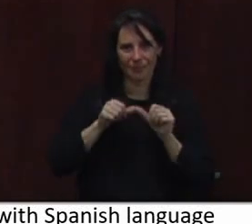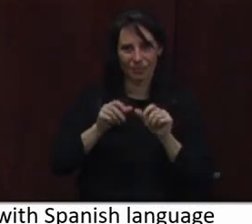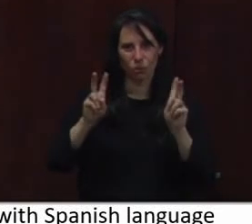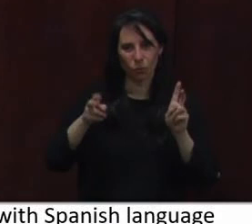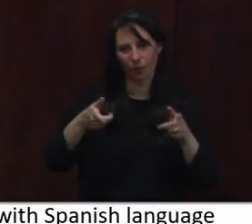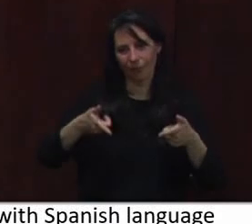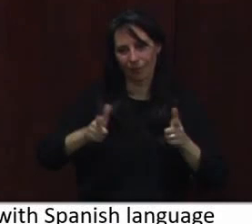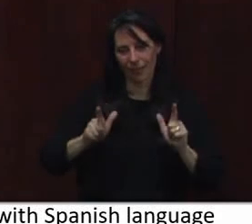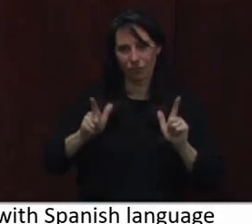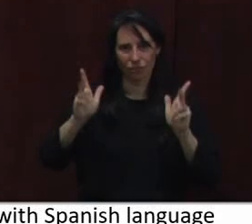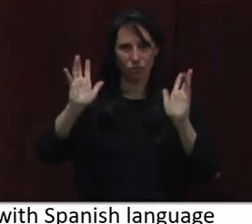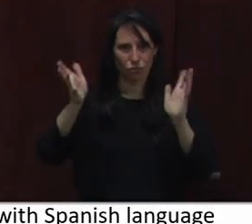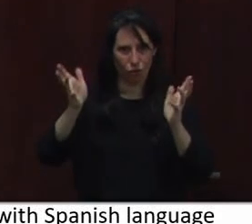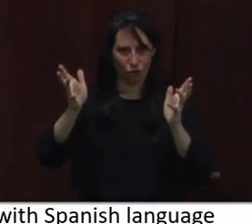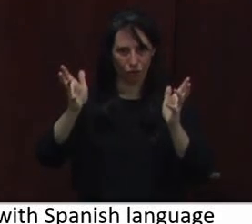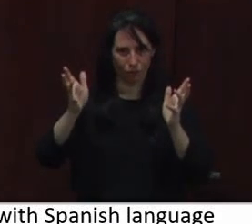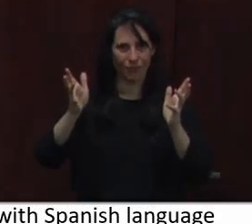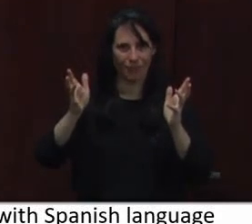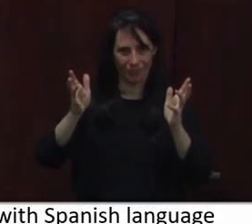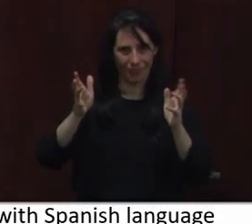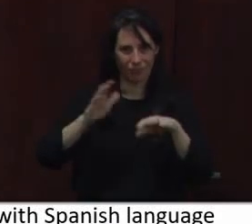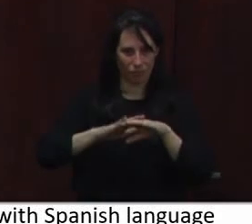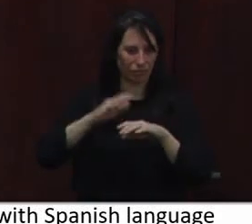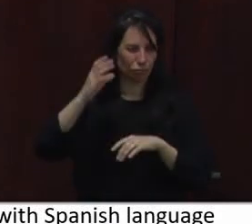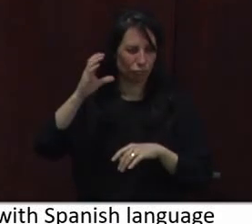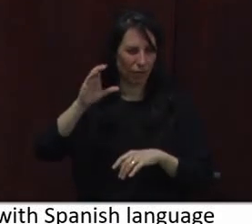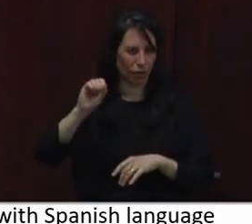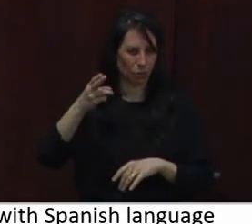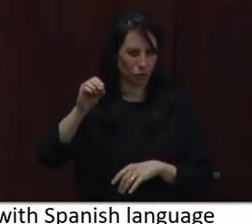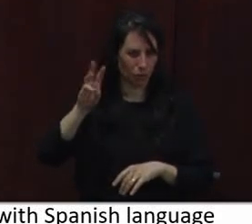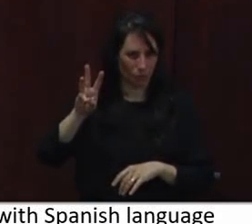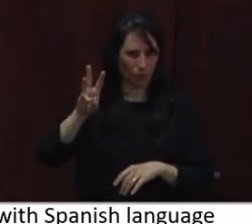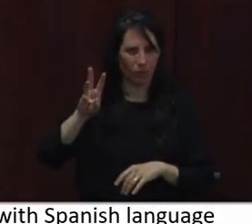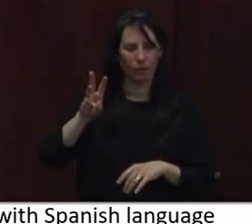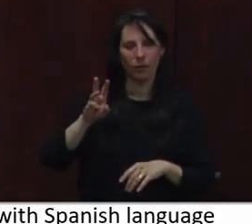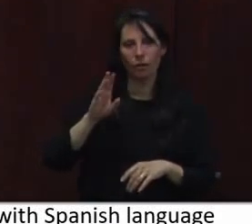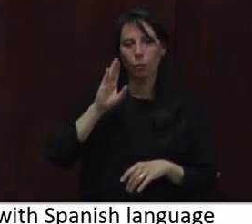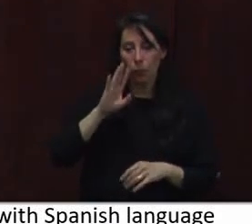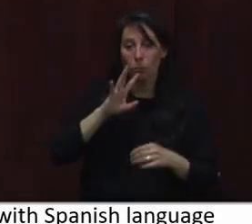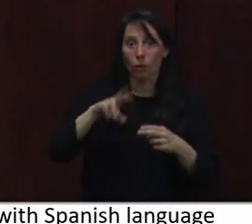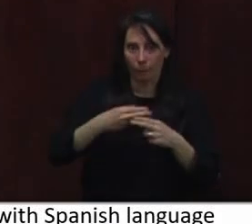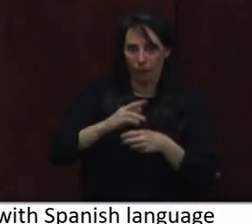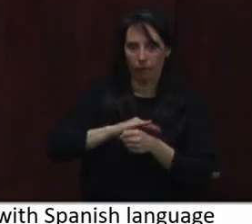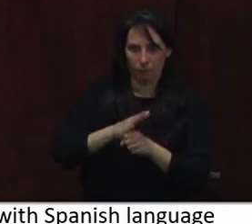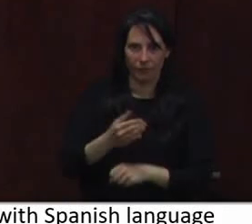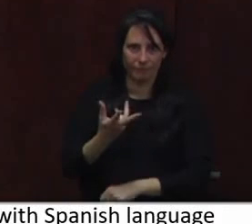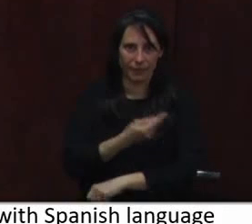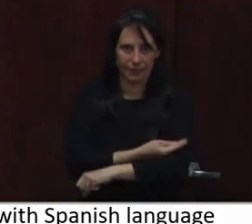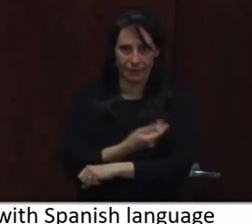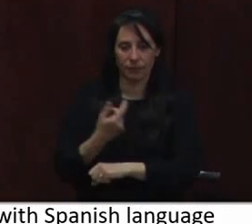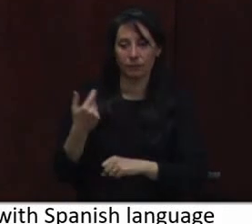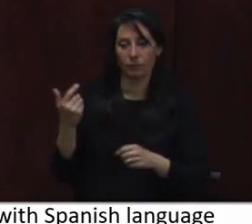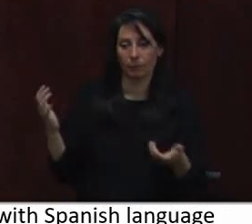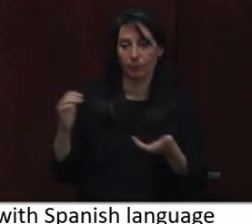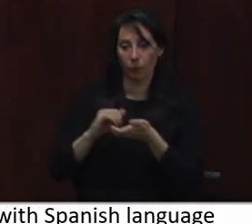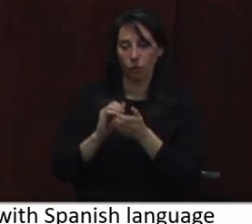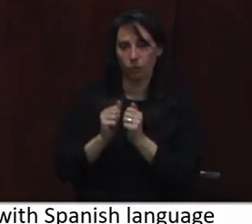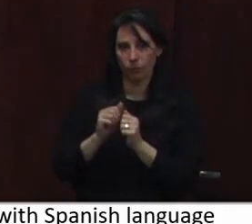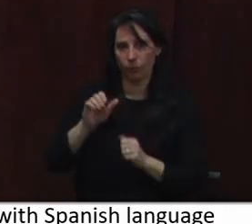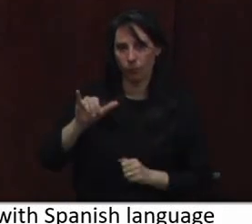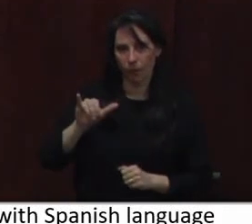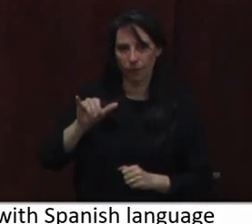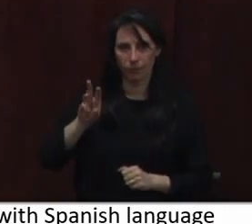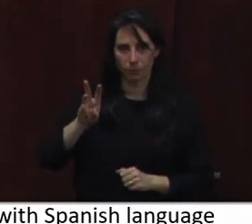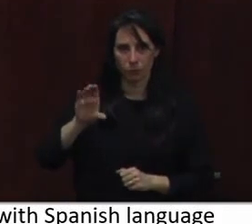a two-part conversation on the vaccine. What's unique about this time is that we're partnering with the YWCA, who has